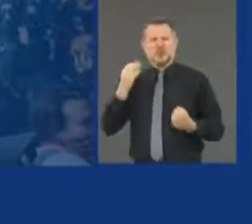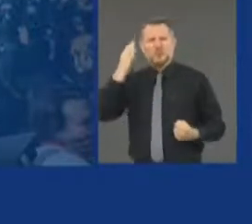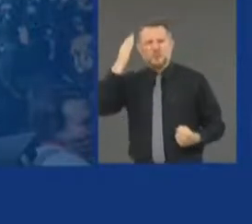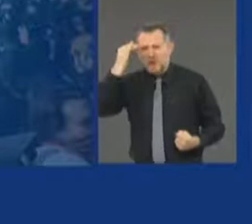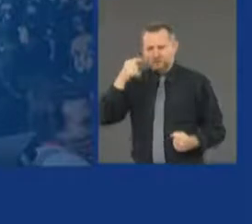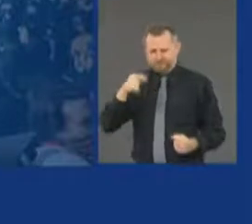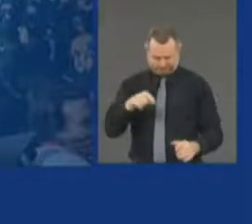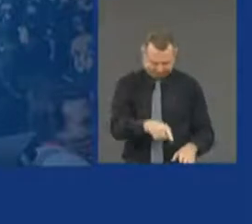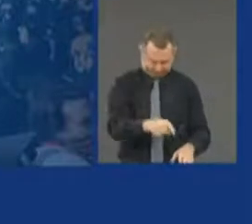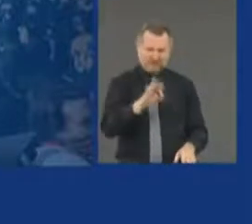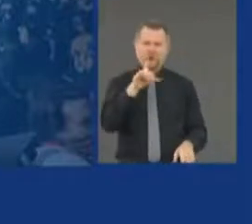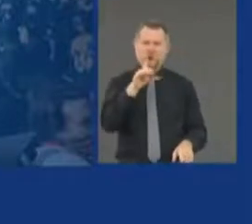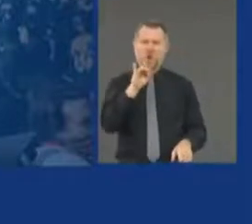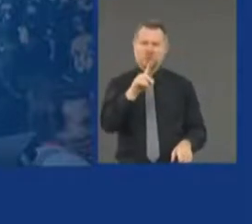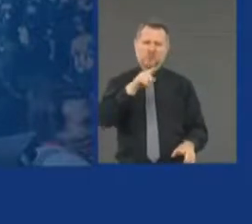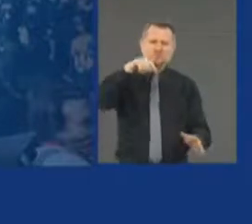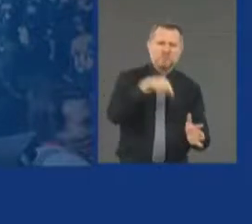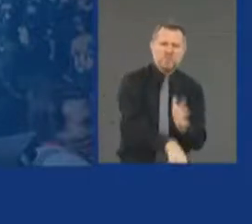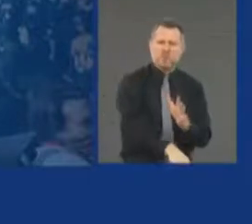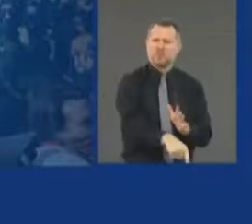systemic racism and injustice.